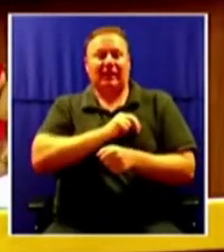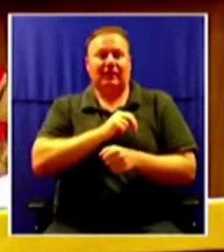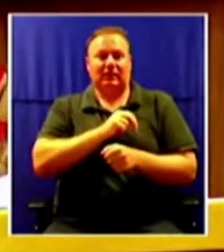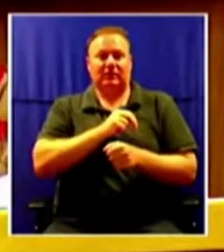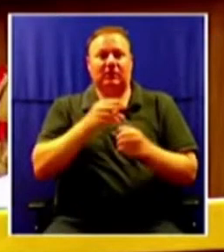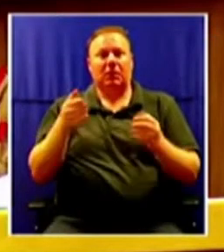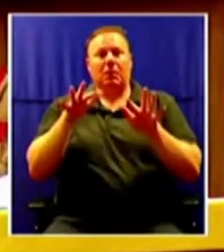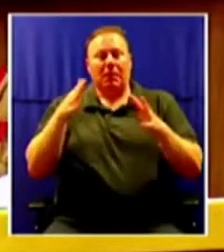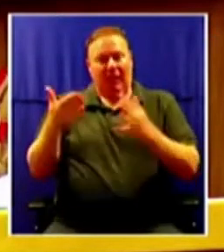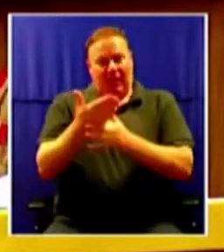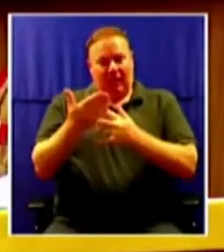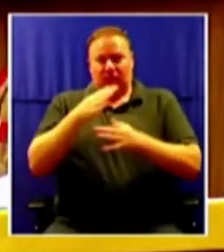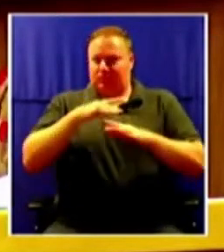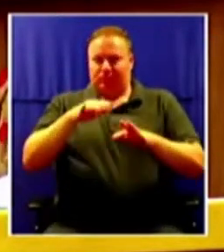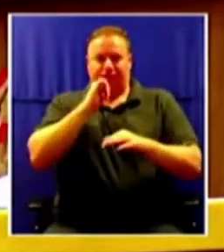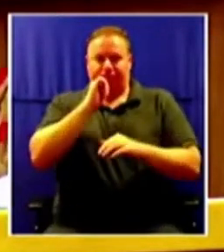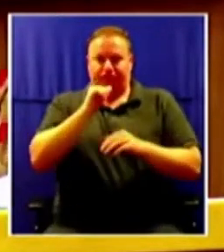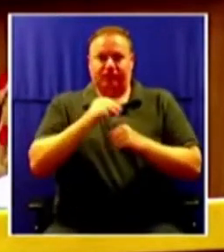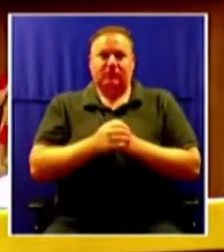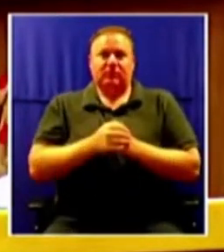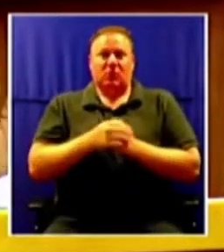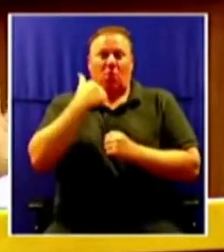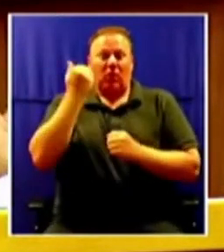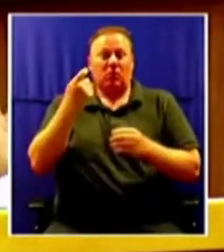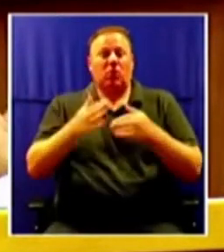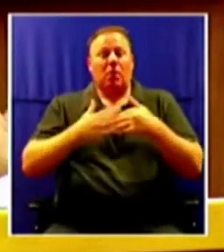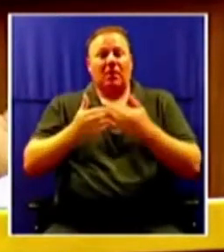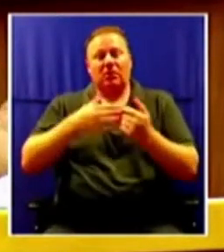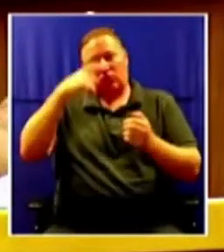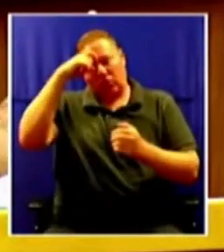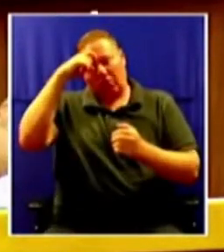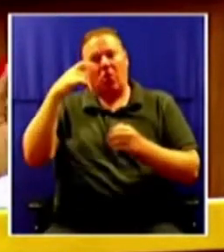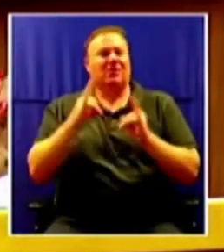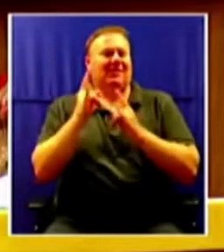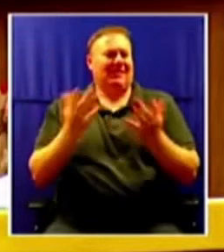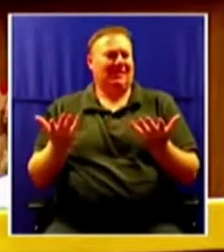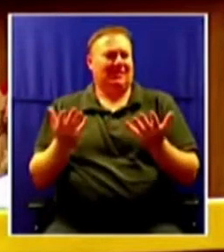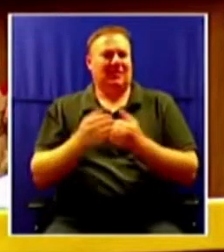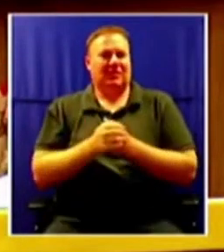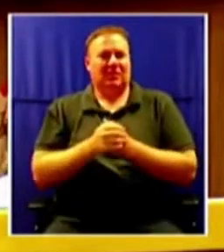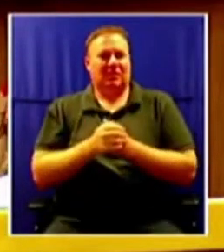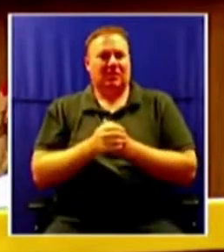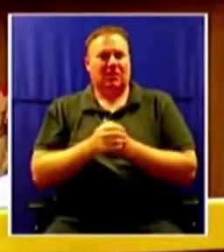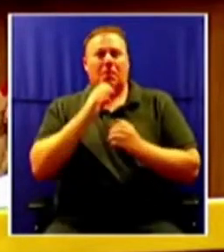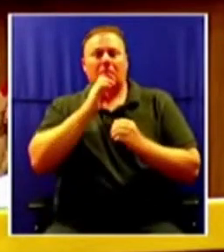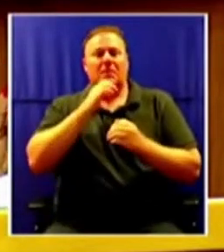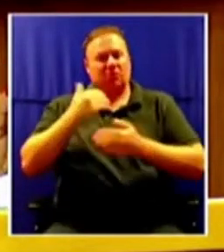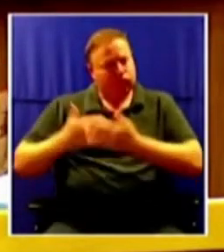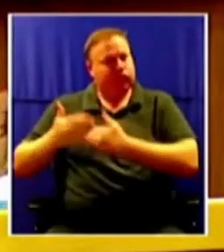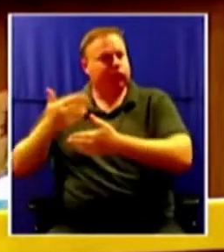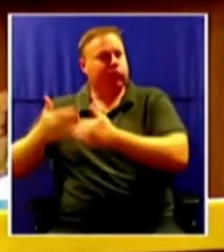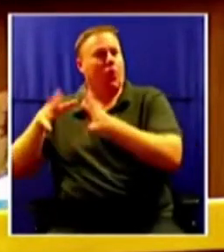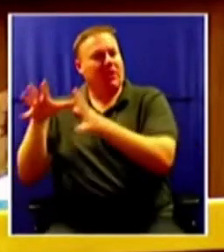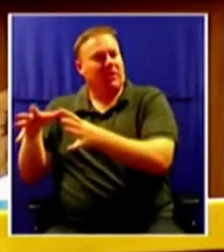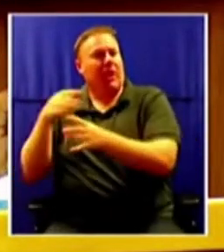water, and your government wants to build smart cities. Is your government planning to move along with all these plans and leave everyone behind? In